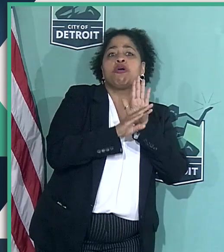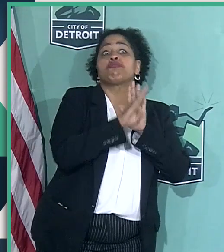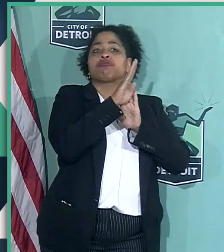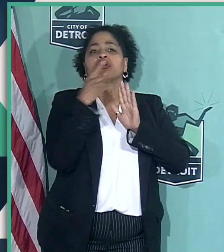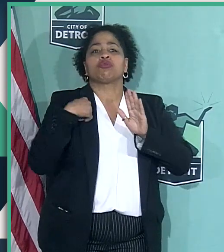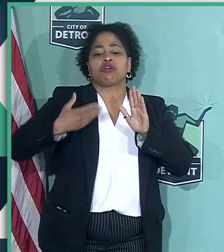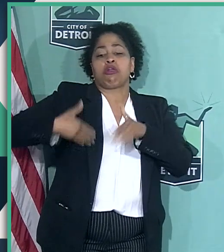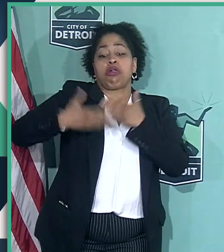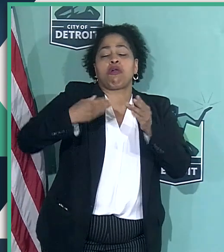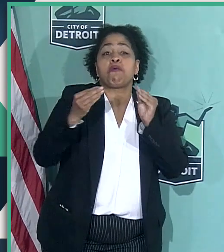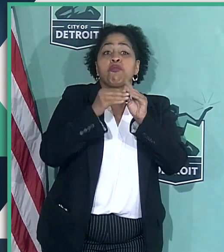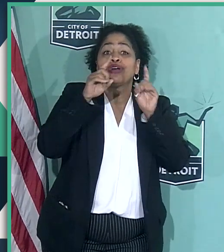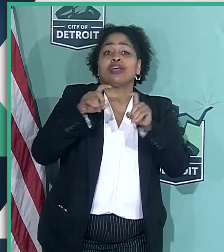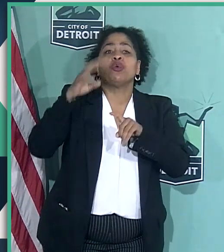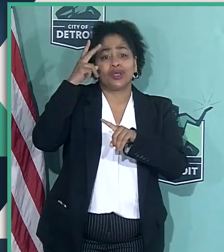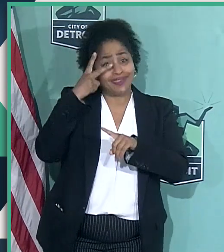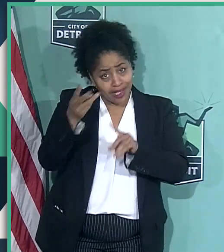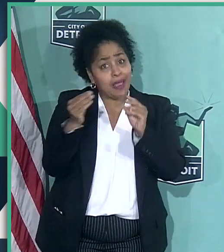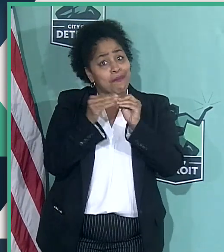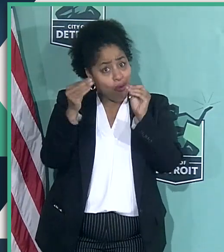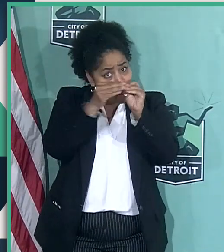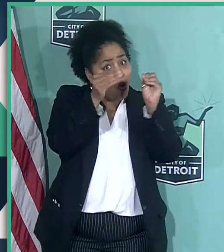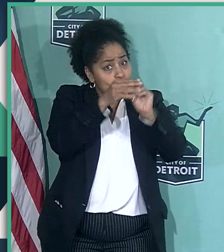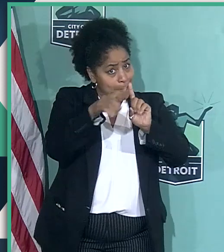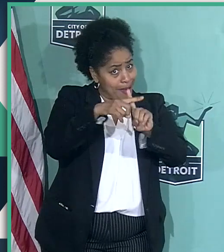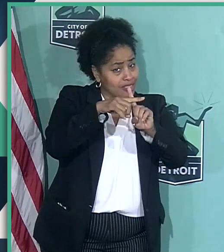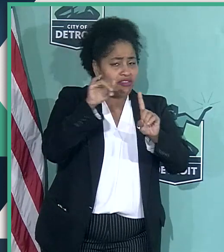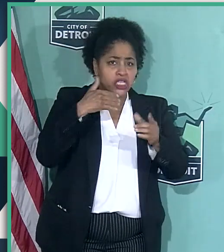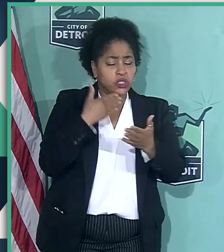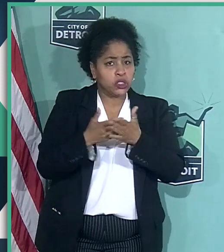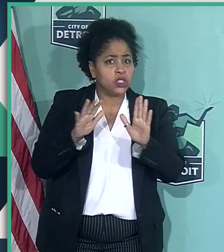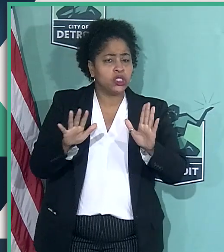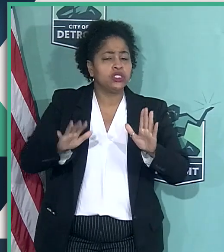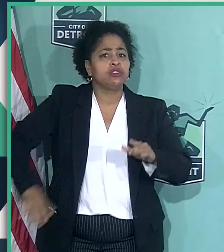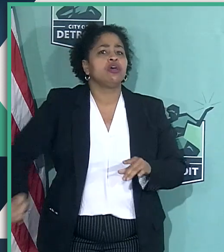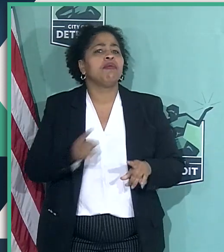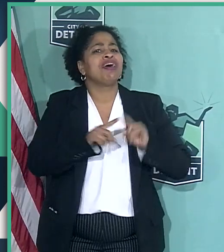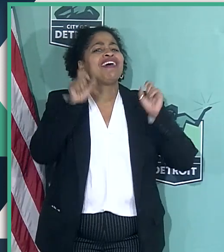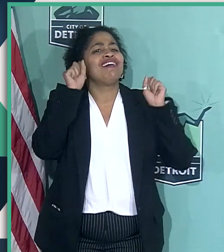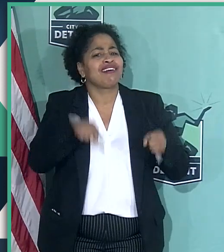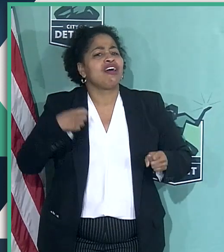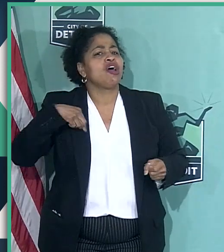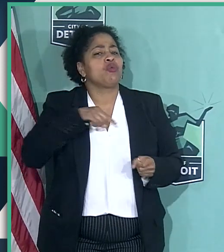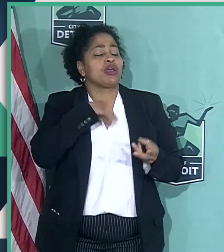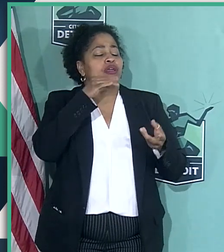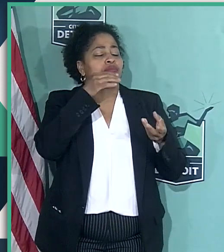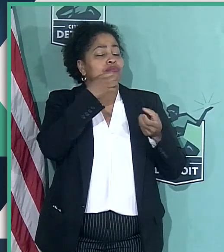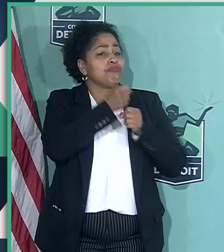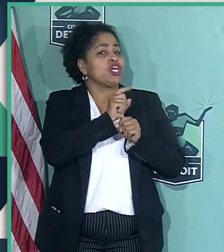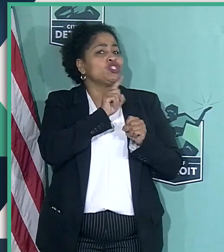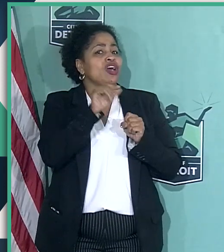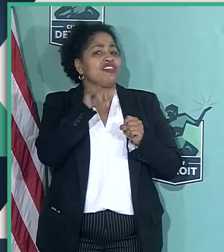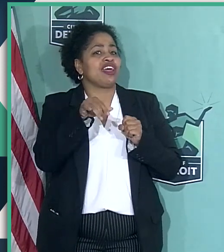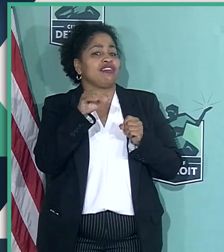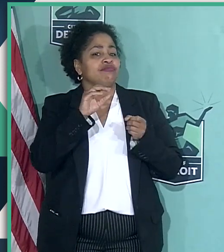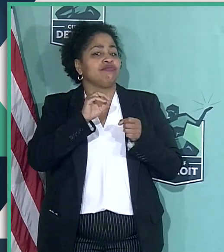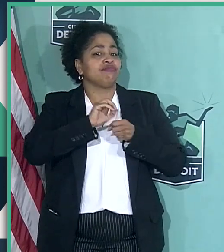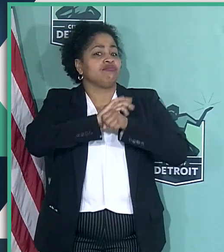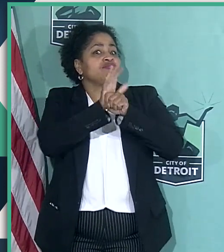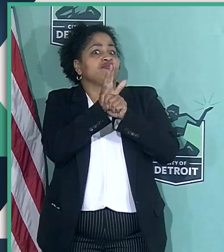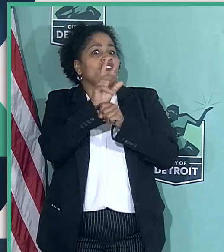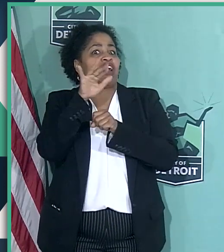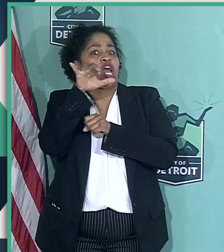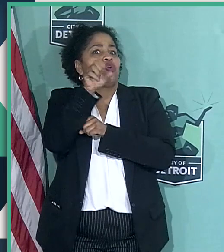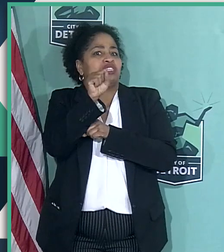testing, we're going to see more and more positives. That's a good thing. But can we bring this virus down to the point